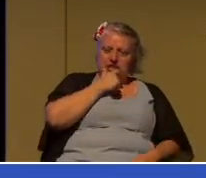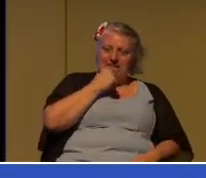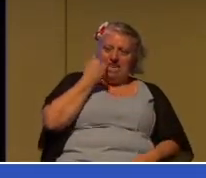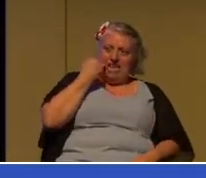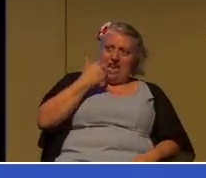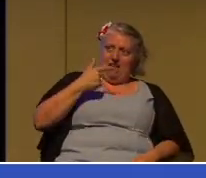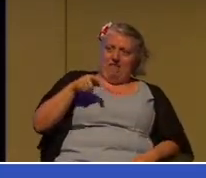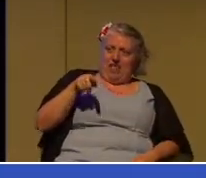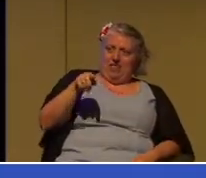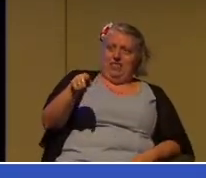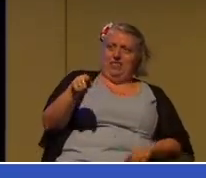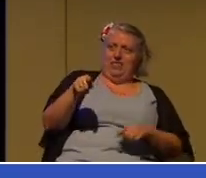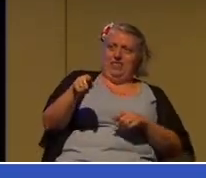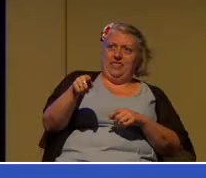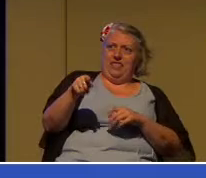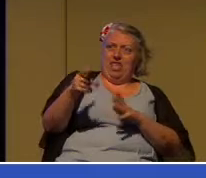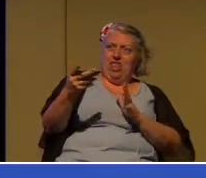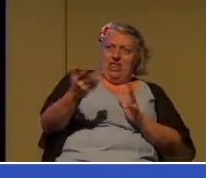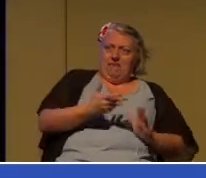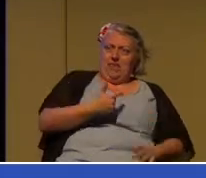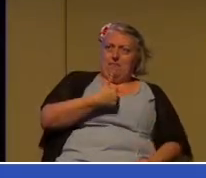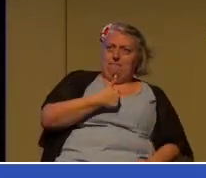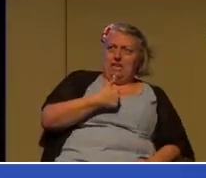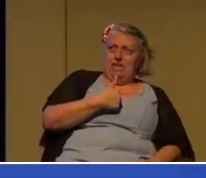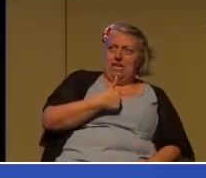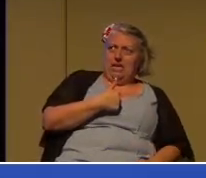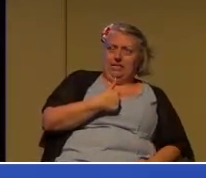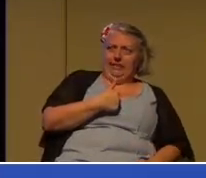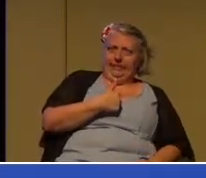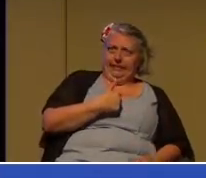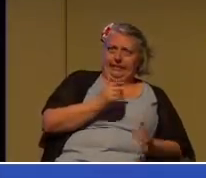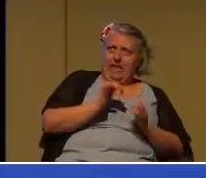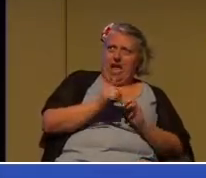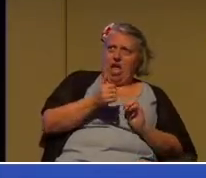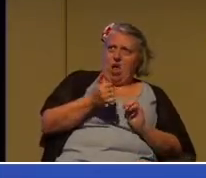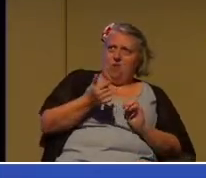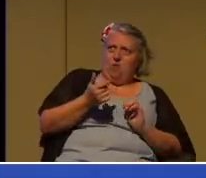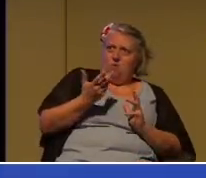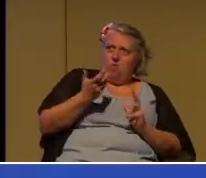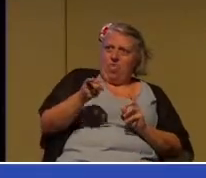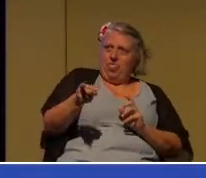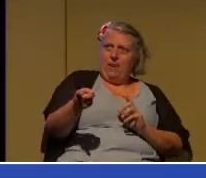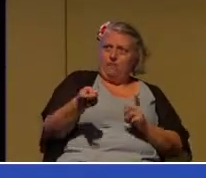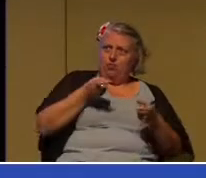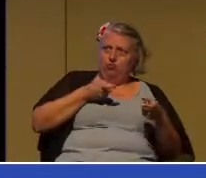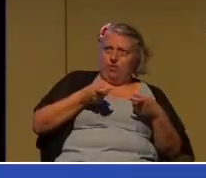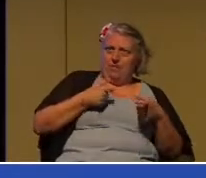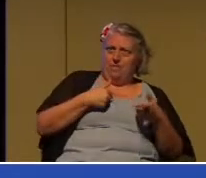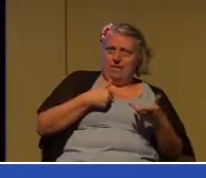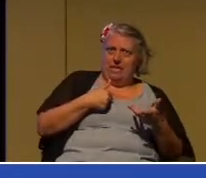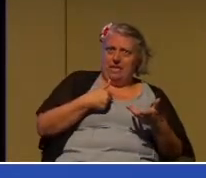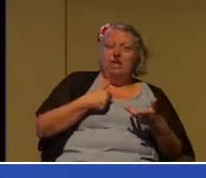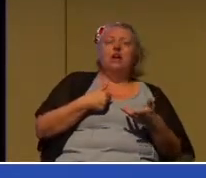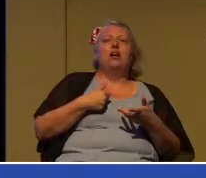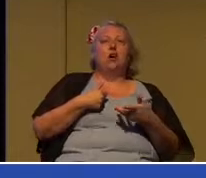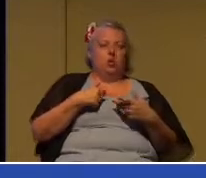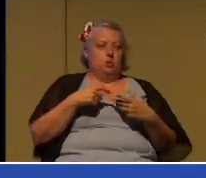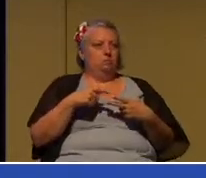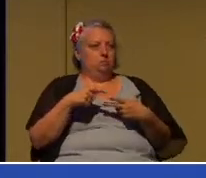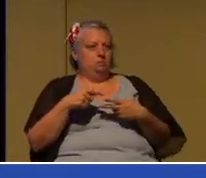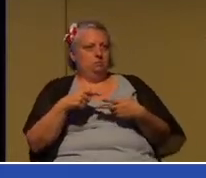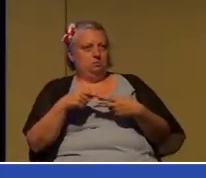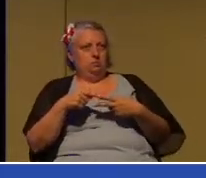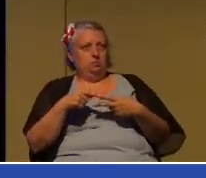one who's being left behind? Well, three very quick suggestions. Number one, you're going to want to find the